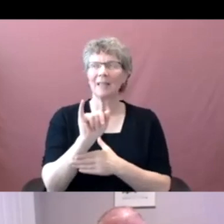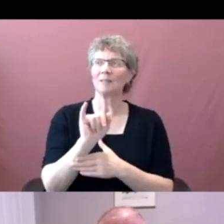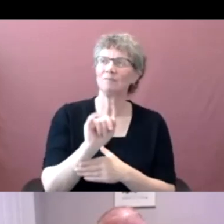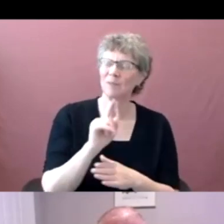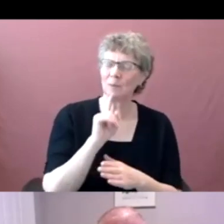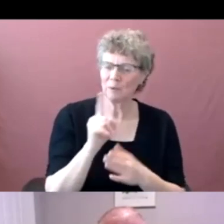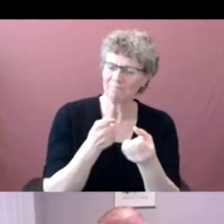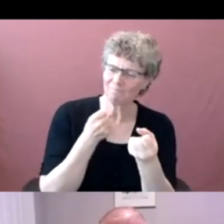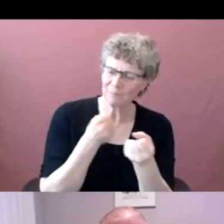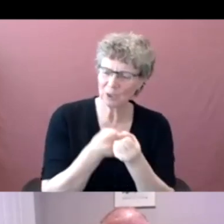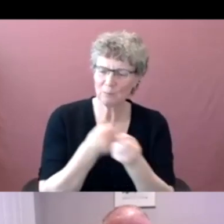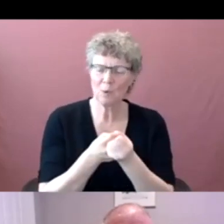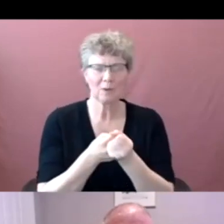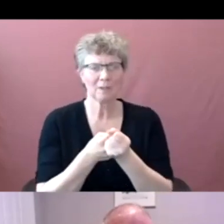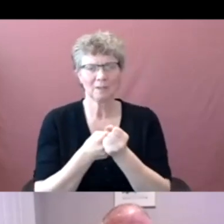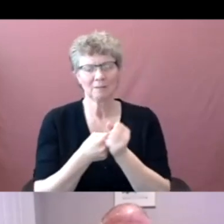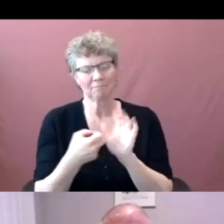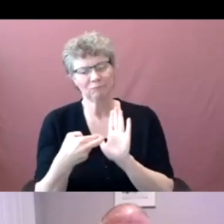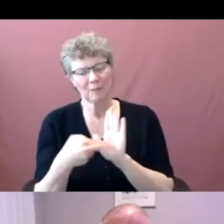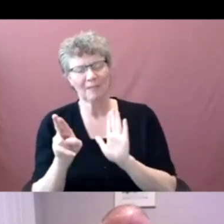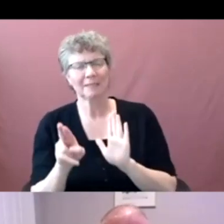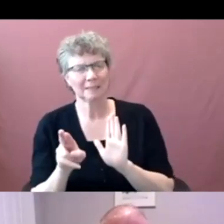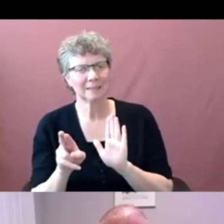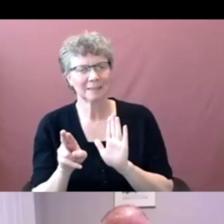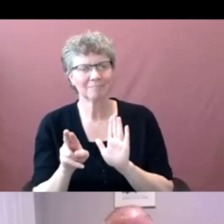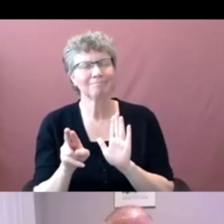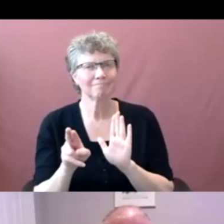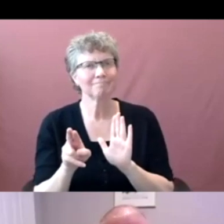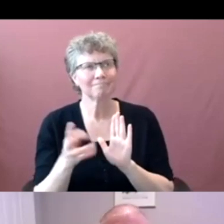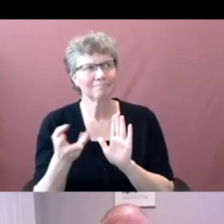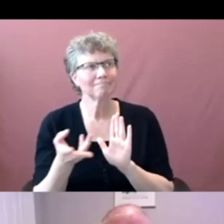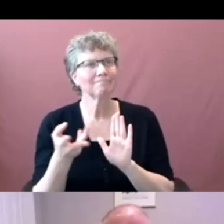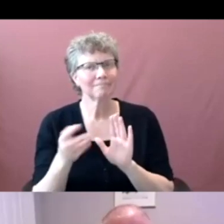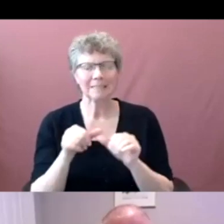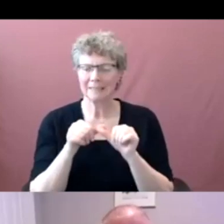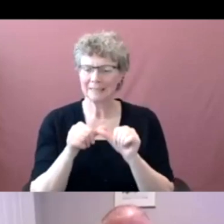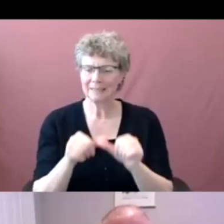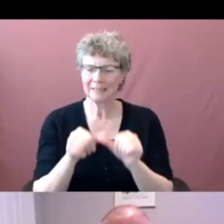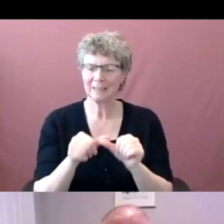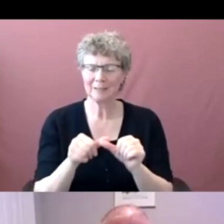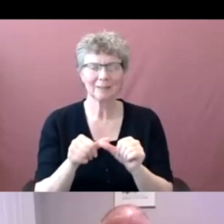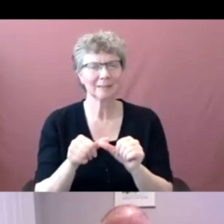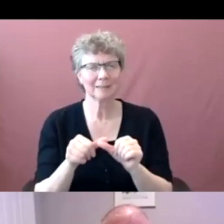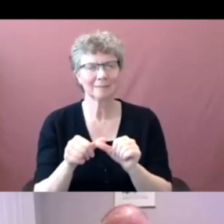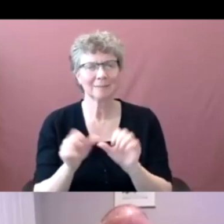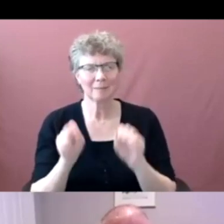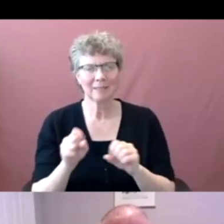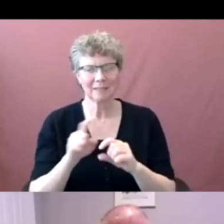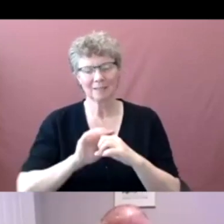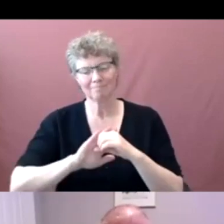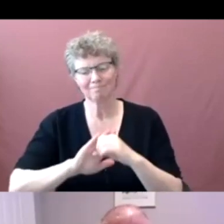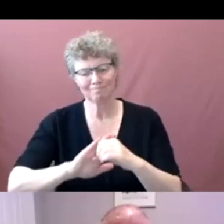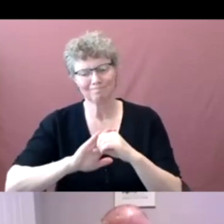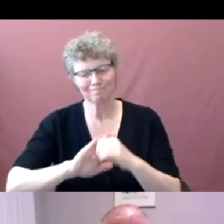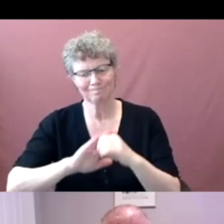supported a continuous ability to push forward with service. Service